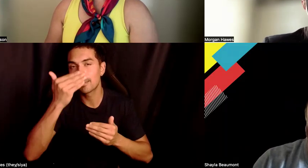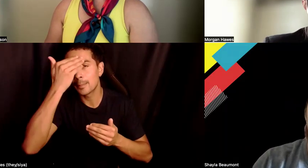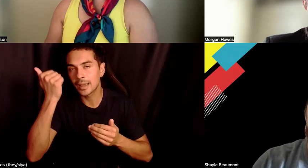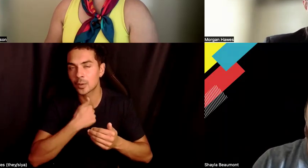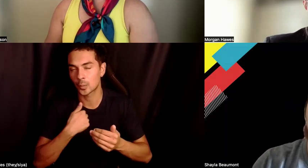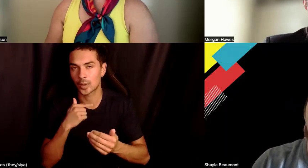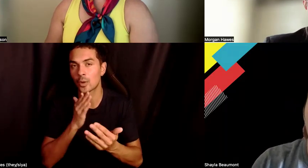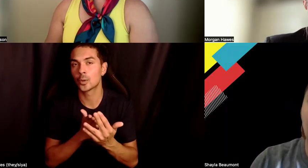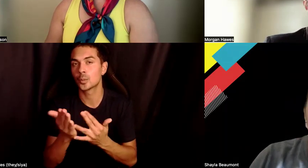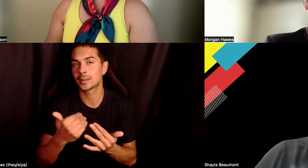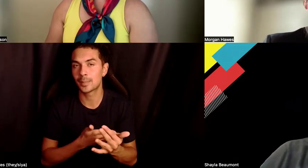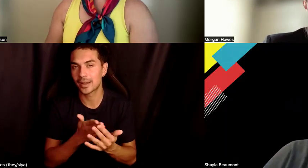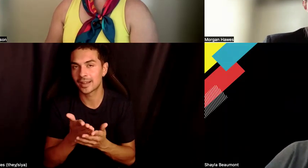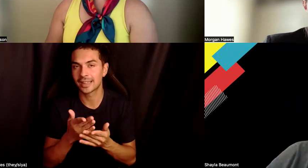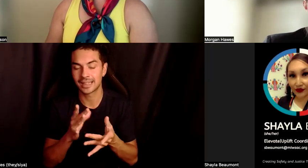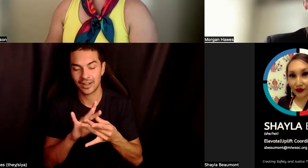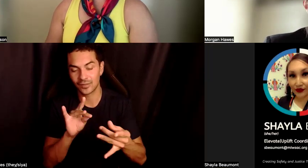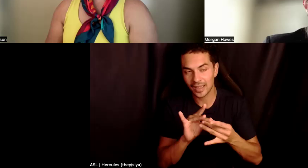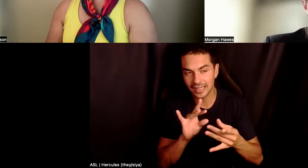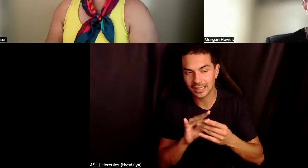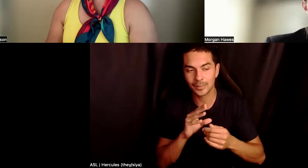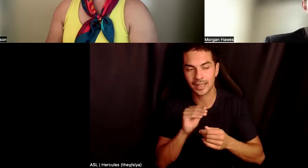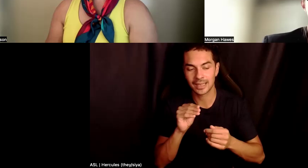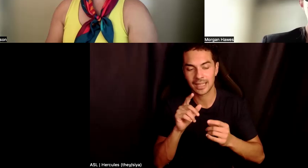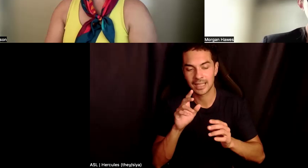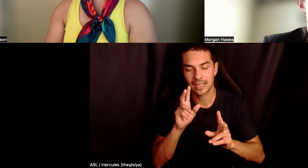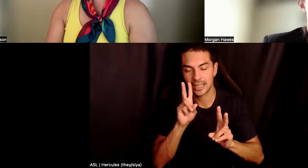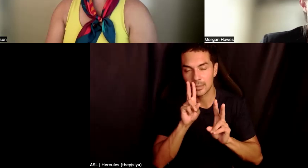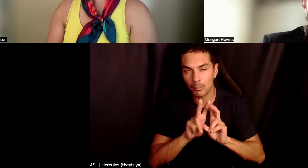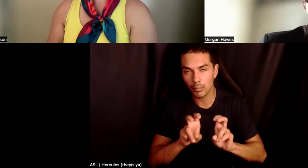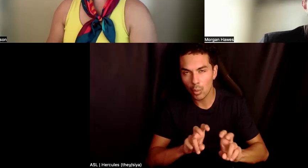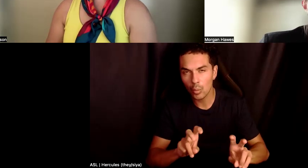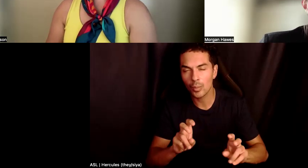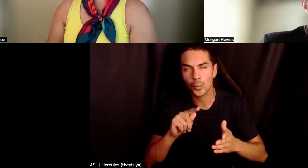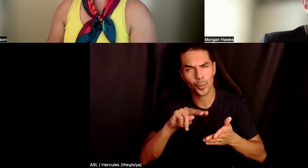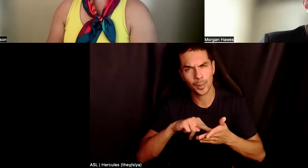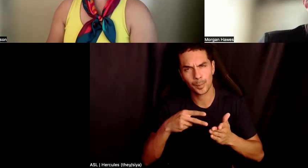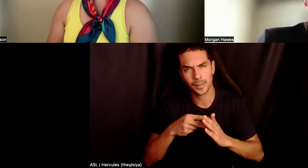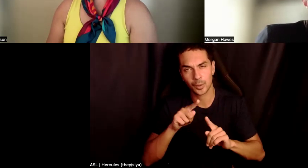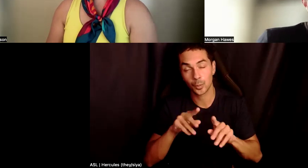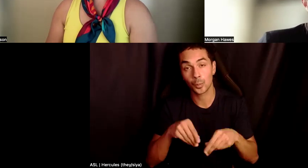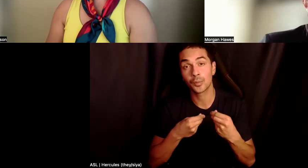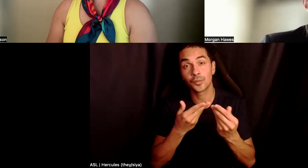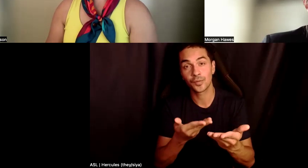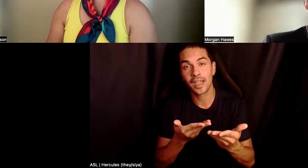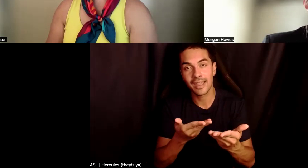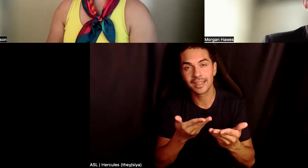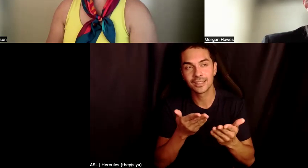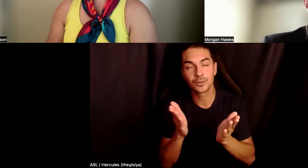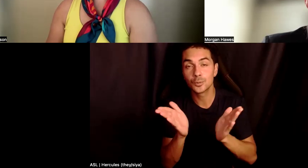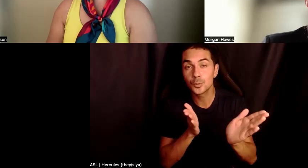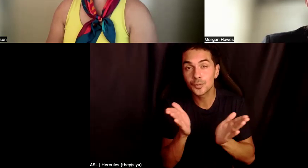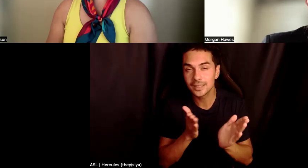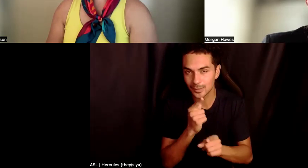transparently conveying and exploring what it, it, what it means to provide, um, services and to